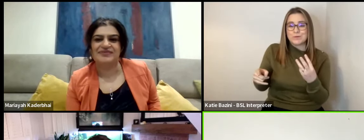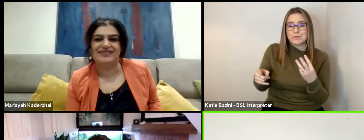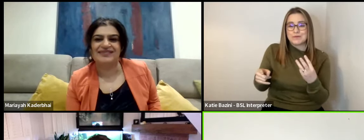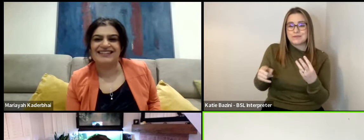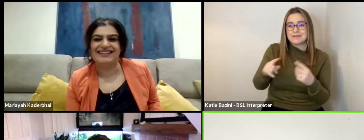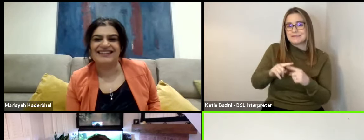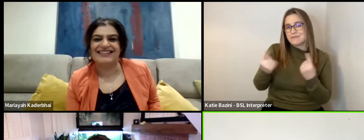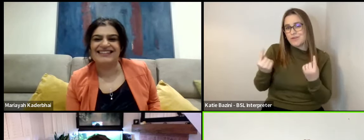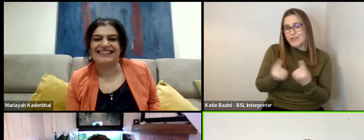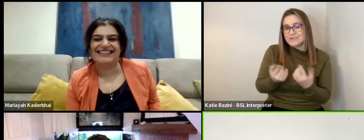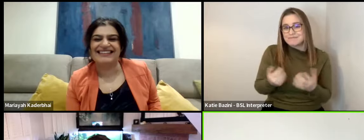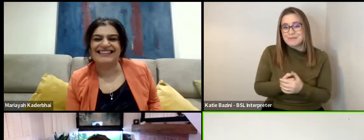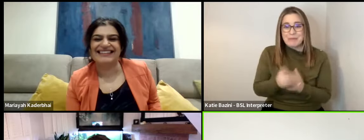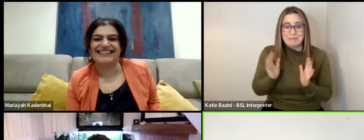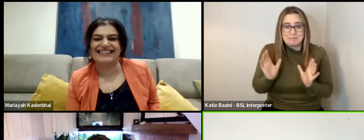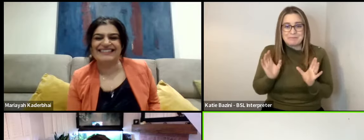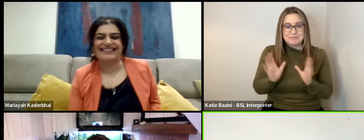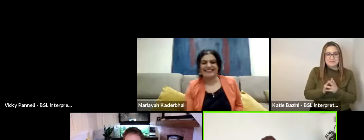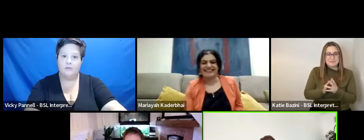fairs, but yeah.